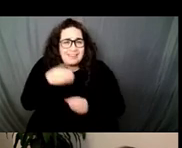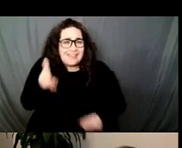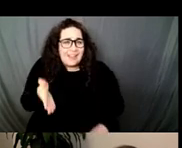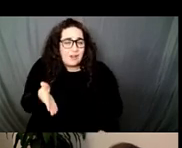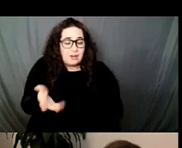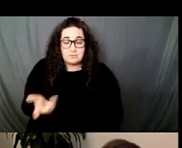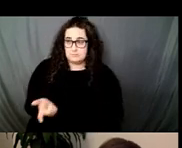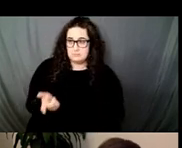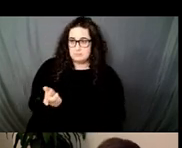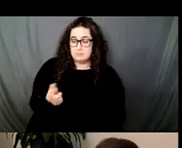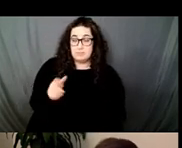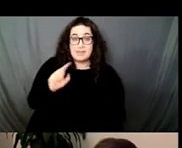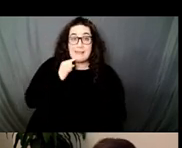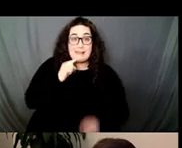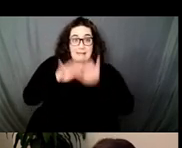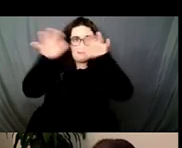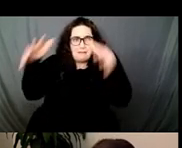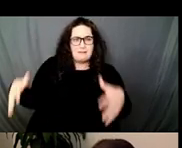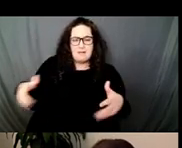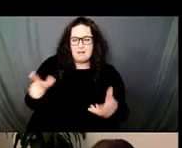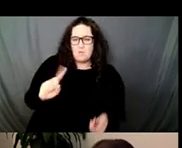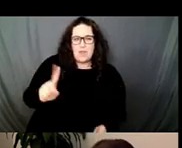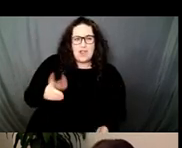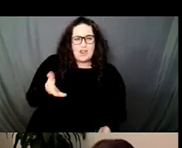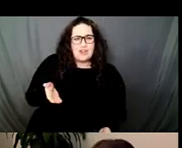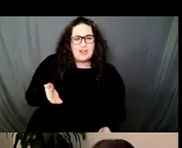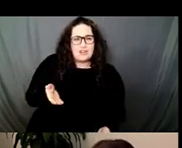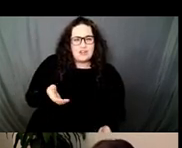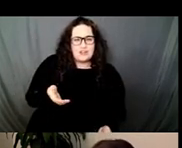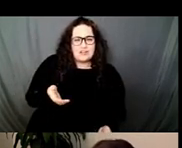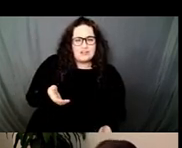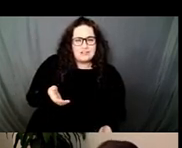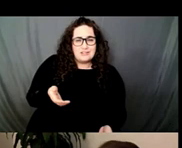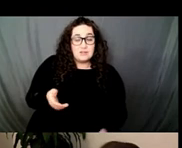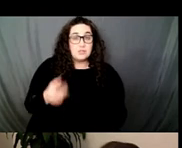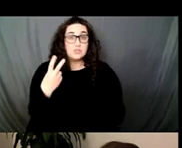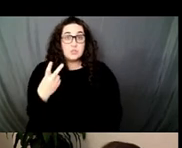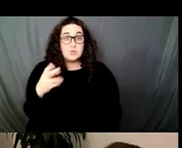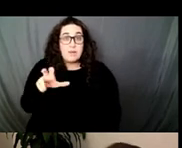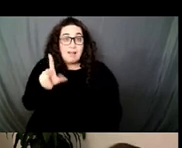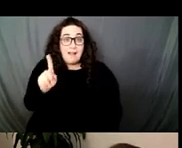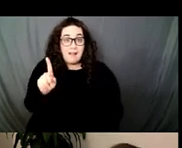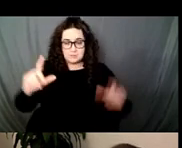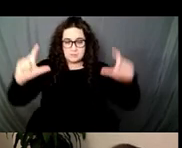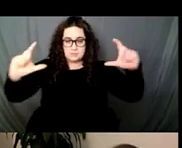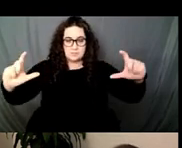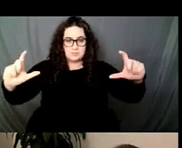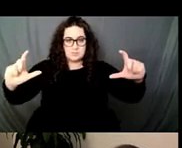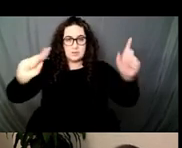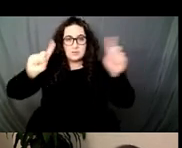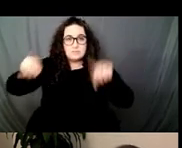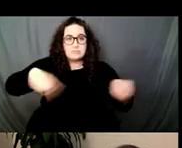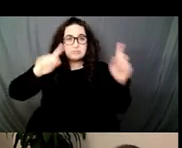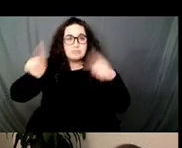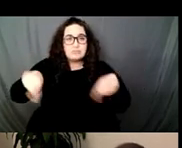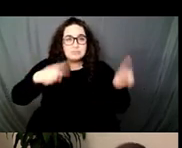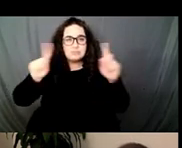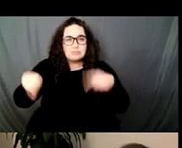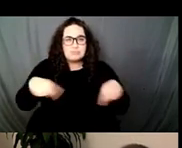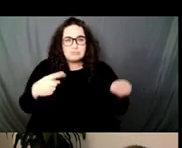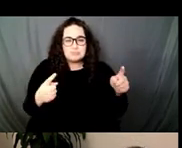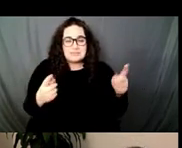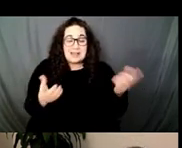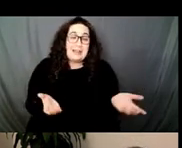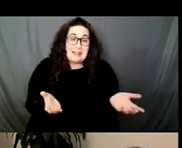It's not actually that hard to see homoeroticism in a piece that features a bunch of poles circling two holes. This is the